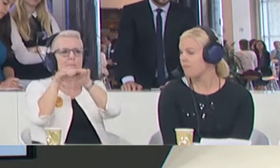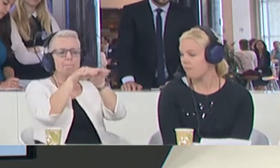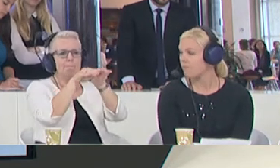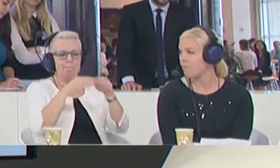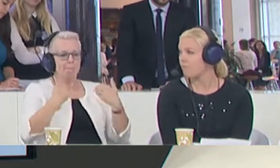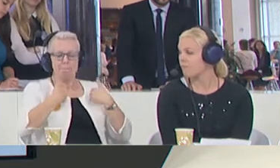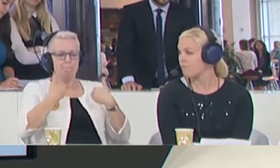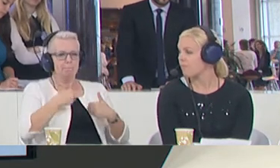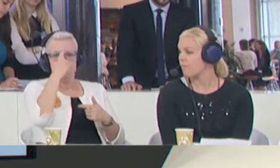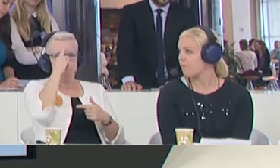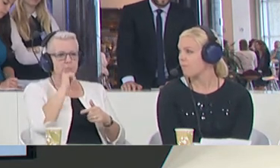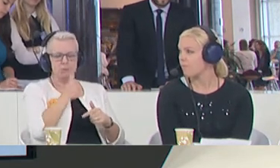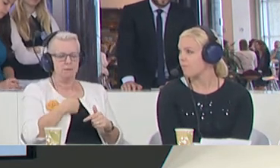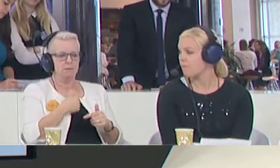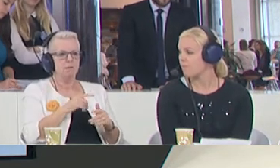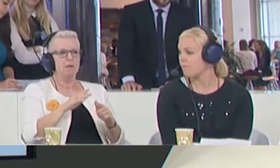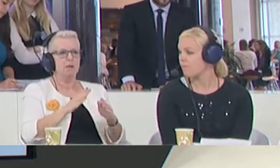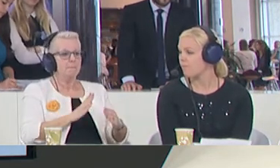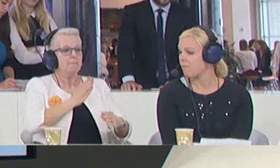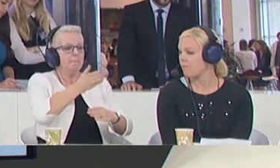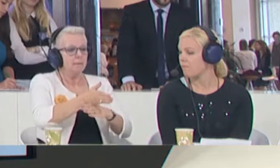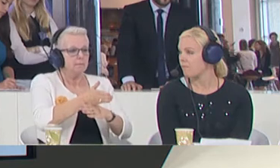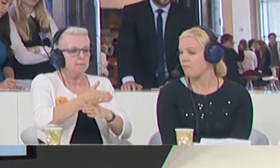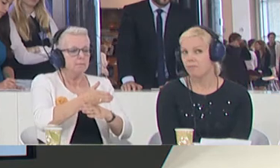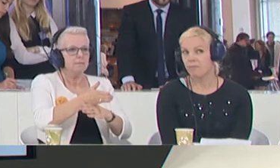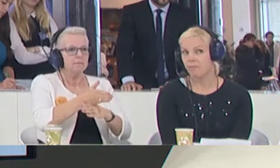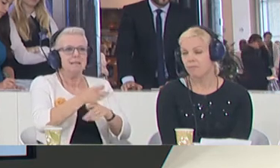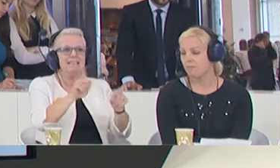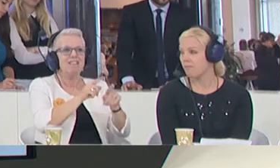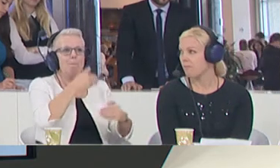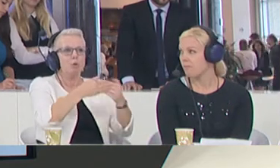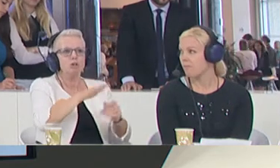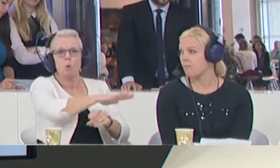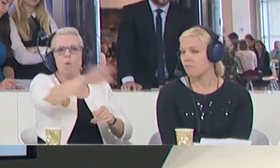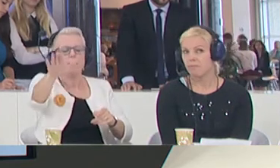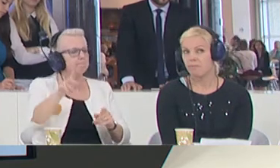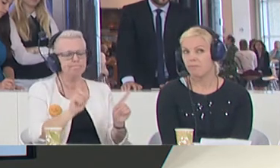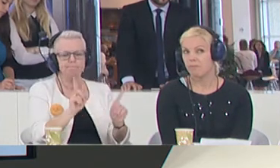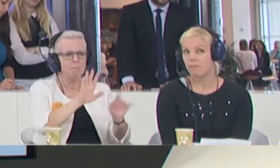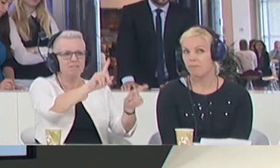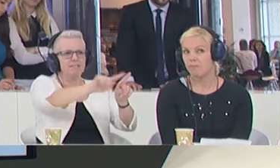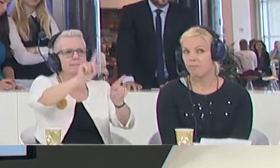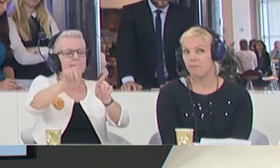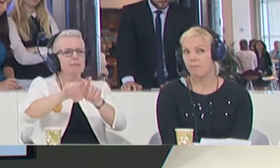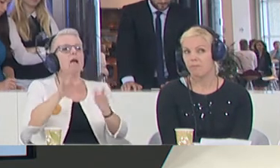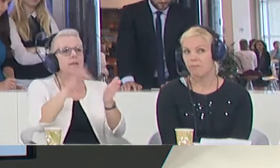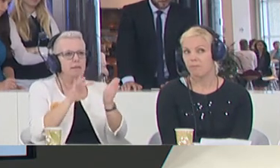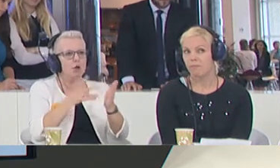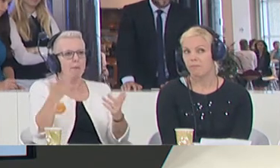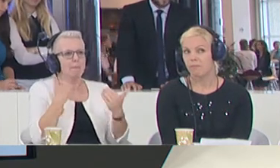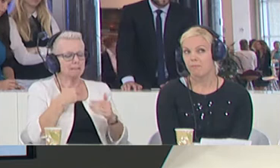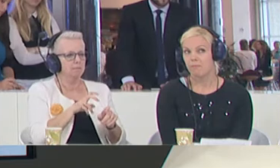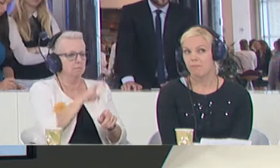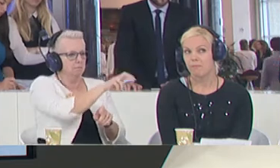really enter the same types of procedures and conditions in different member states. And that's why they move around.